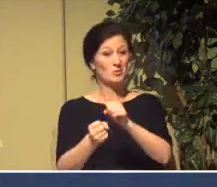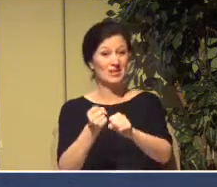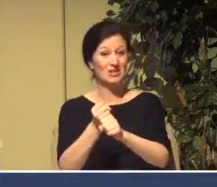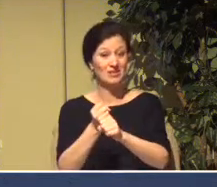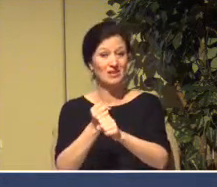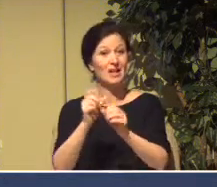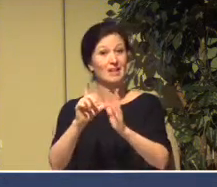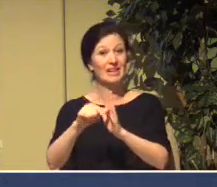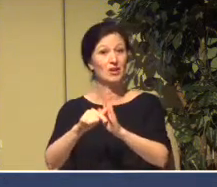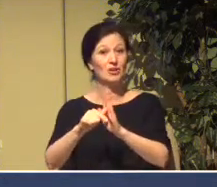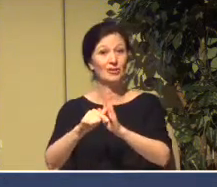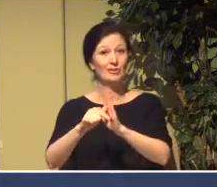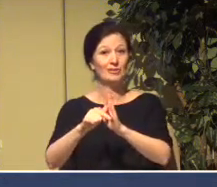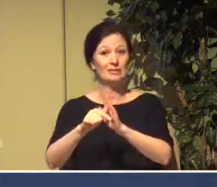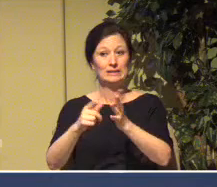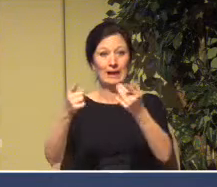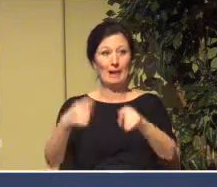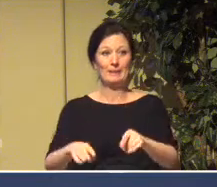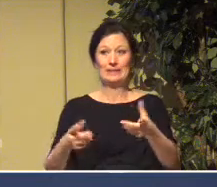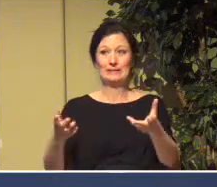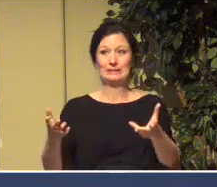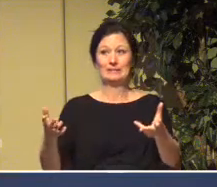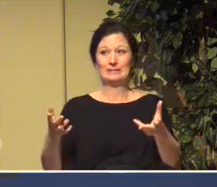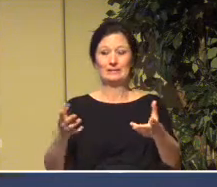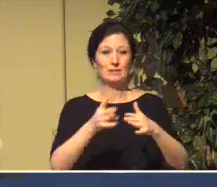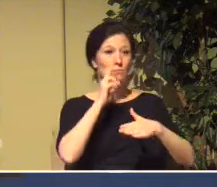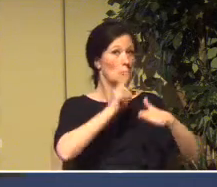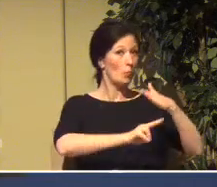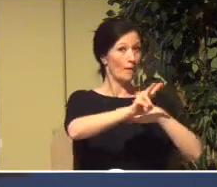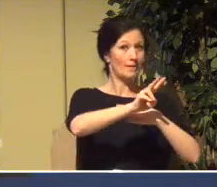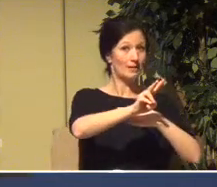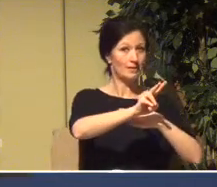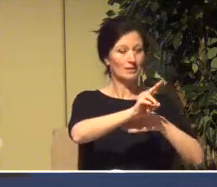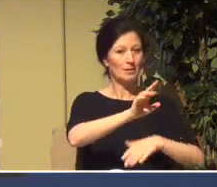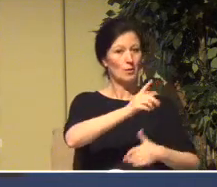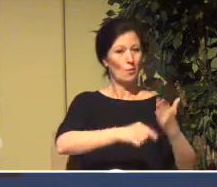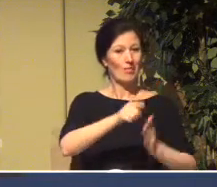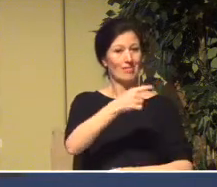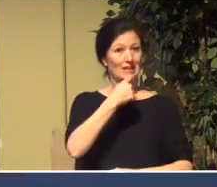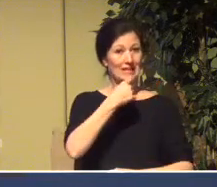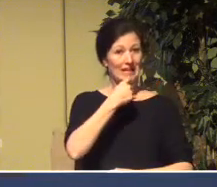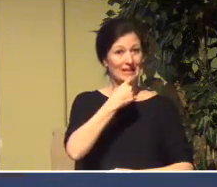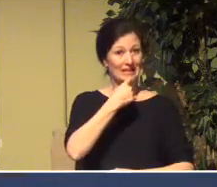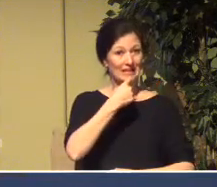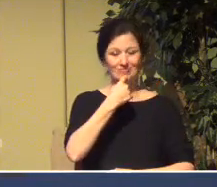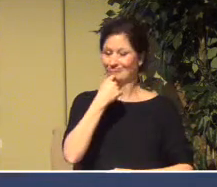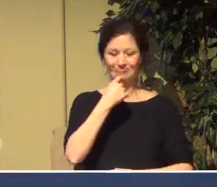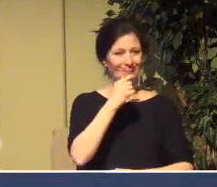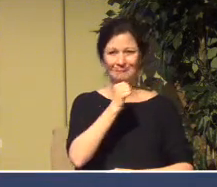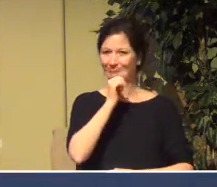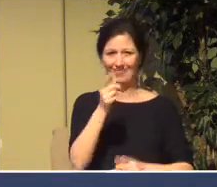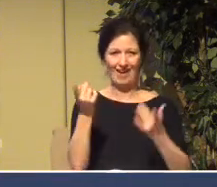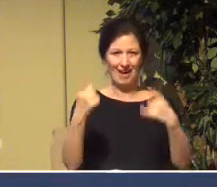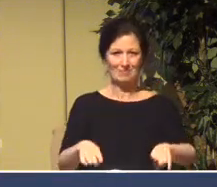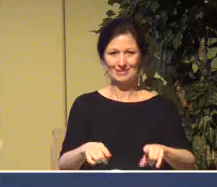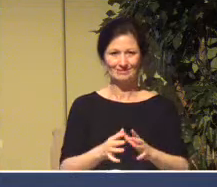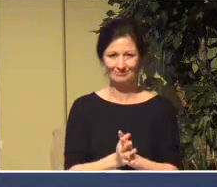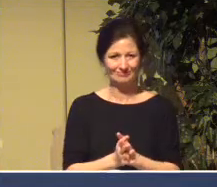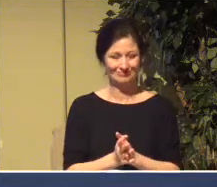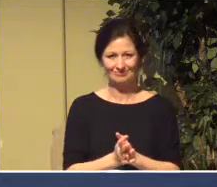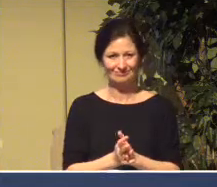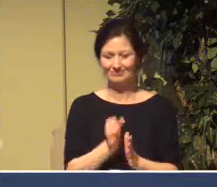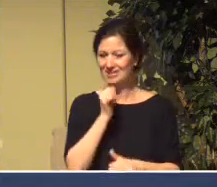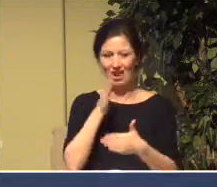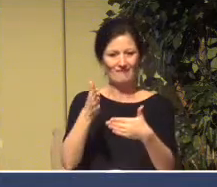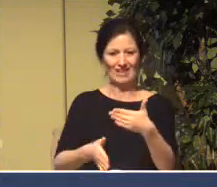and went and the prophecies fell to the ground. It didn't happen. And as a